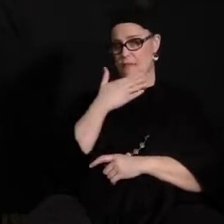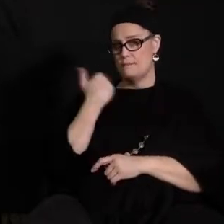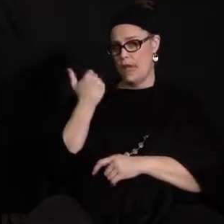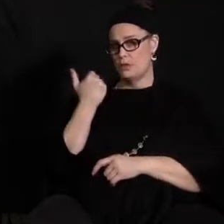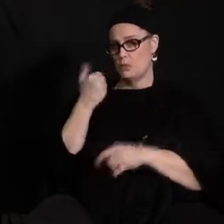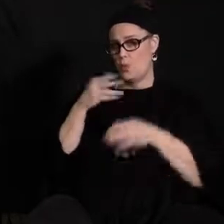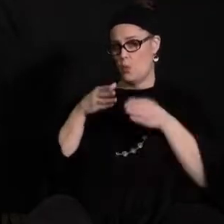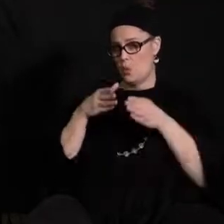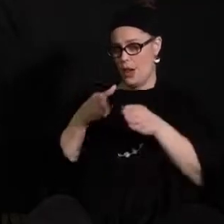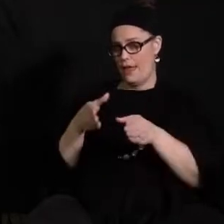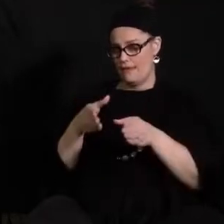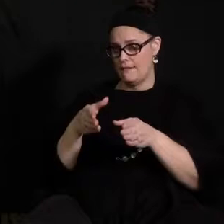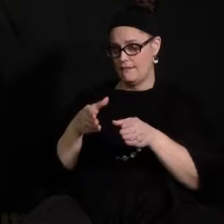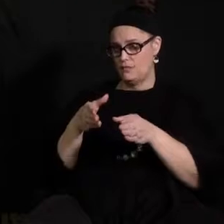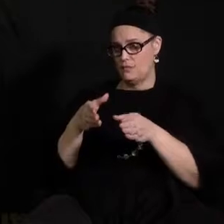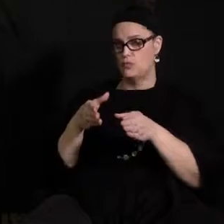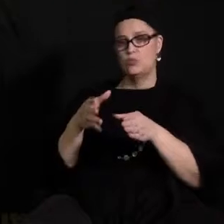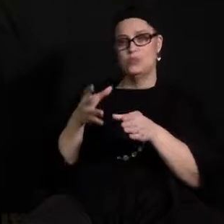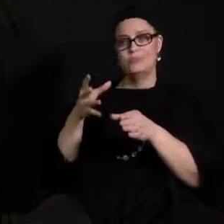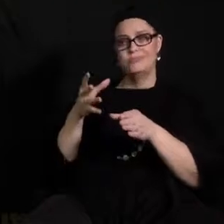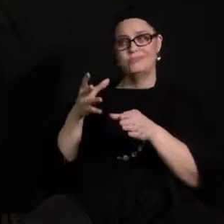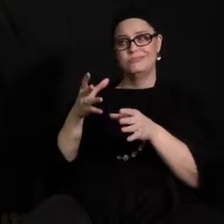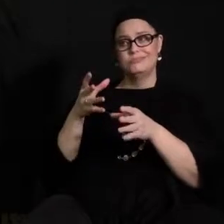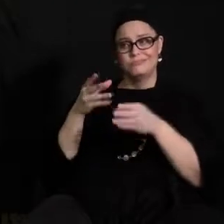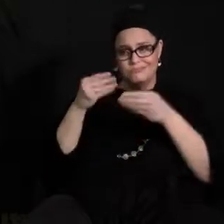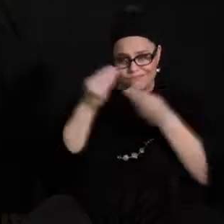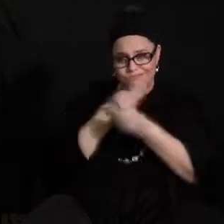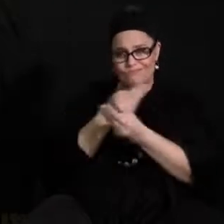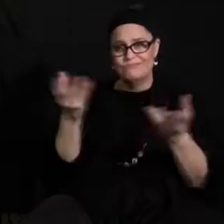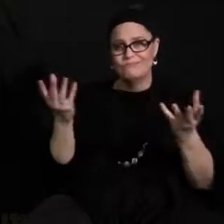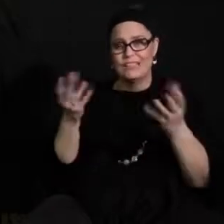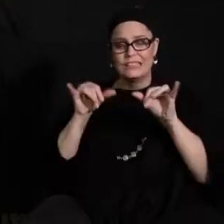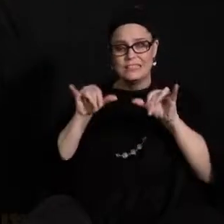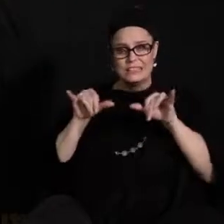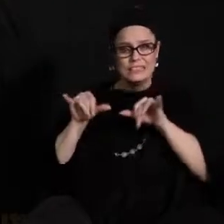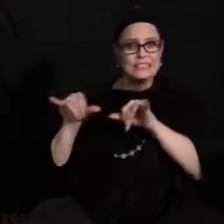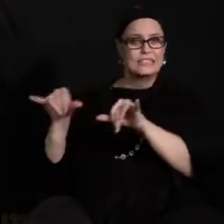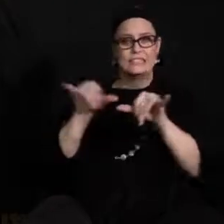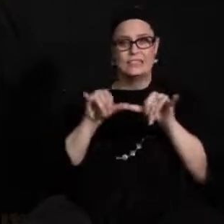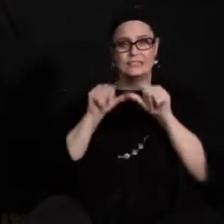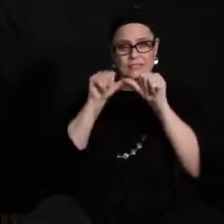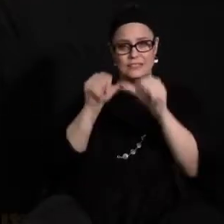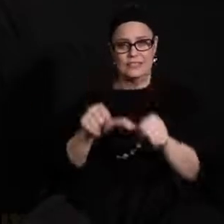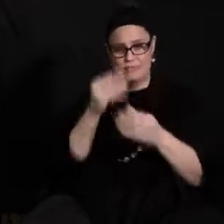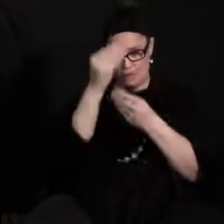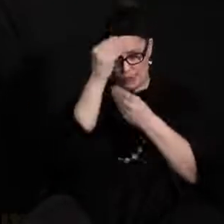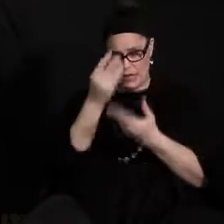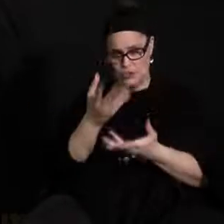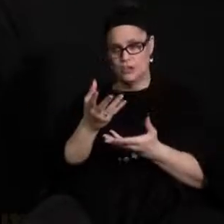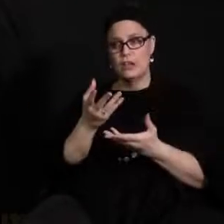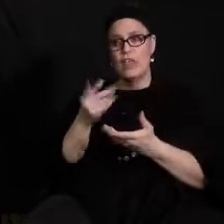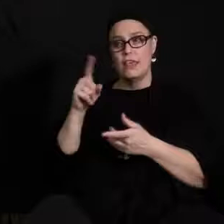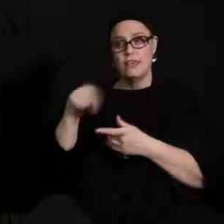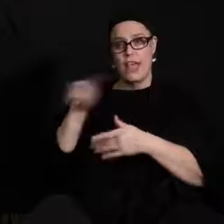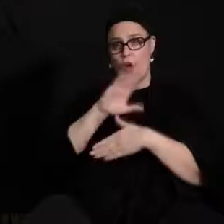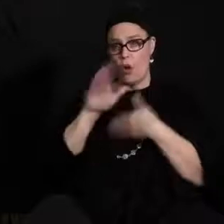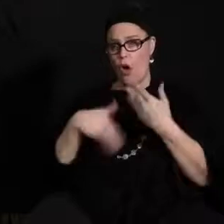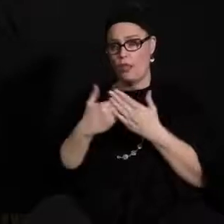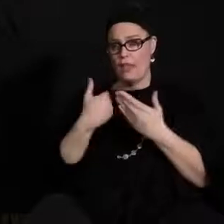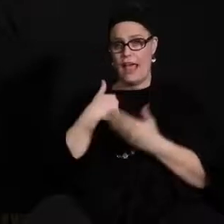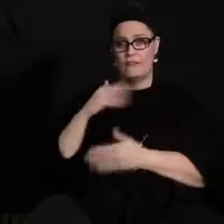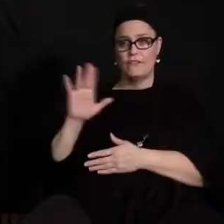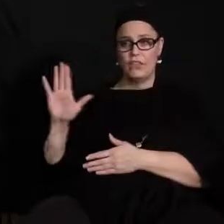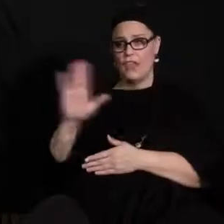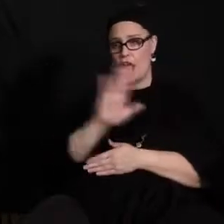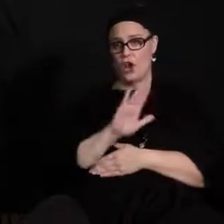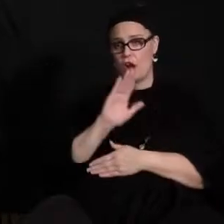the most consistent information to students. They all have access through their iPads and they've been using these iPads for years.